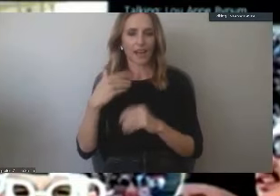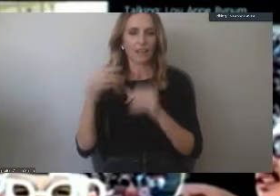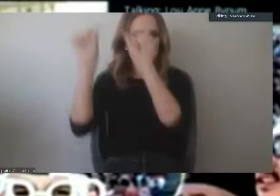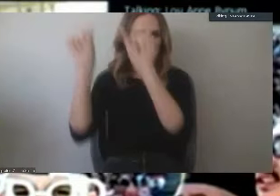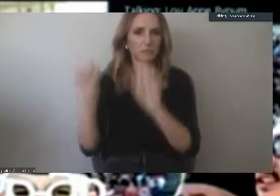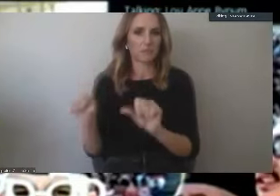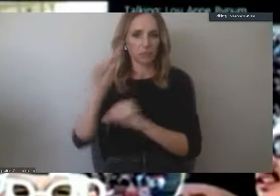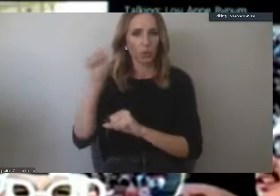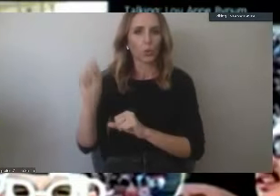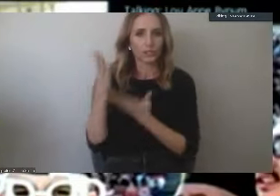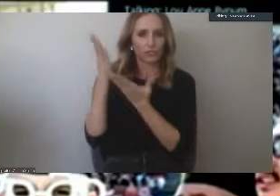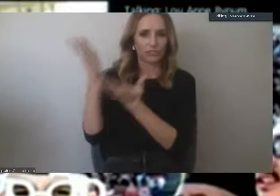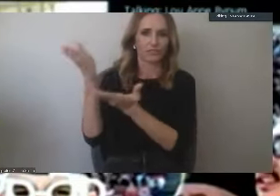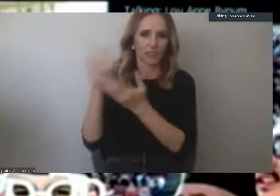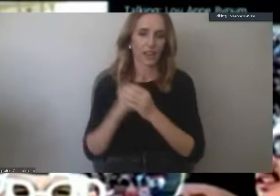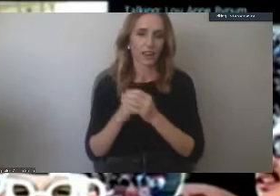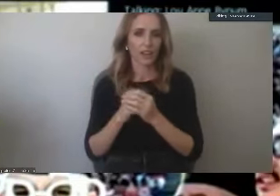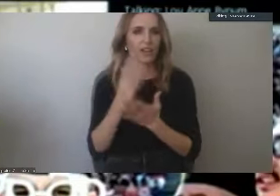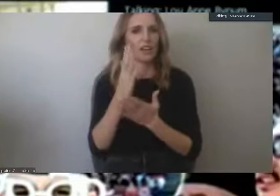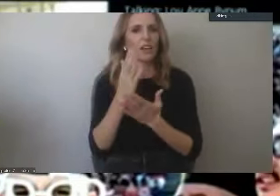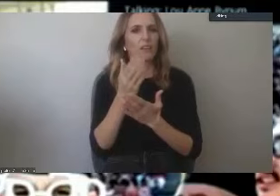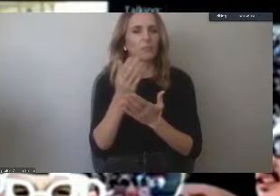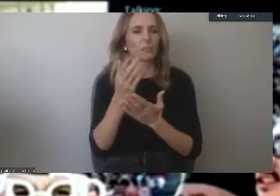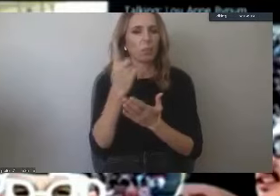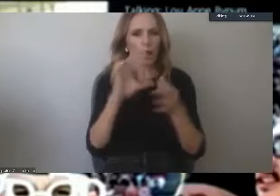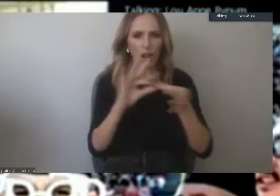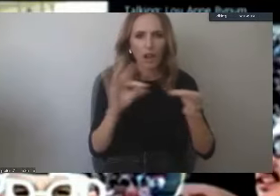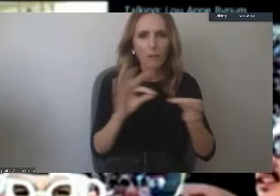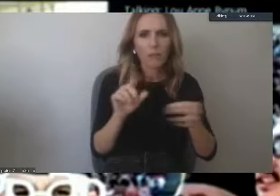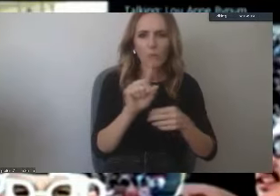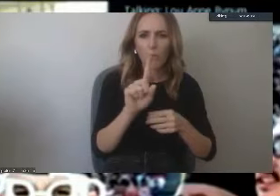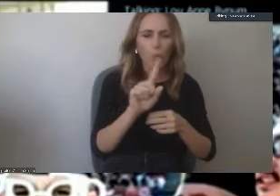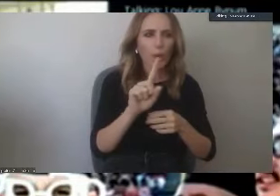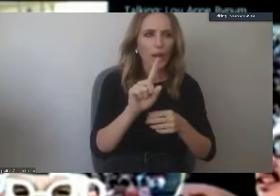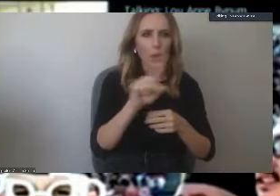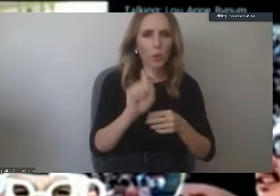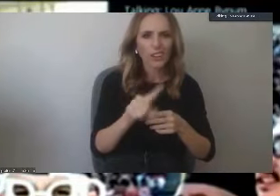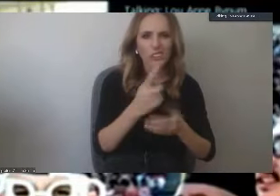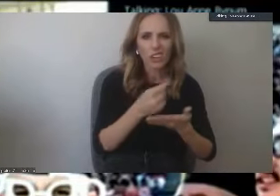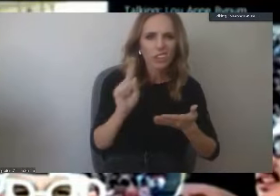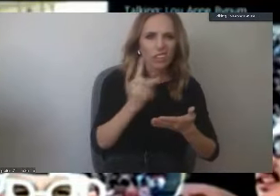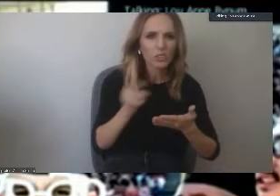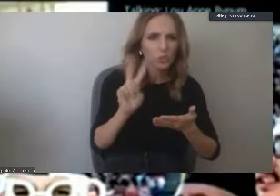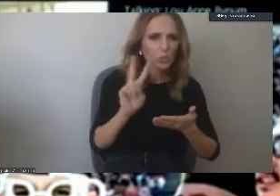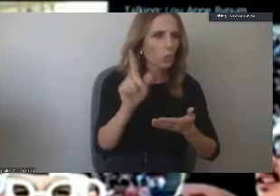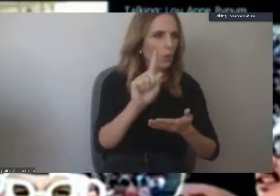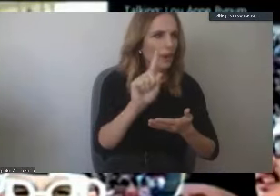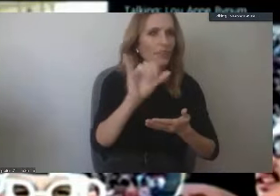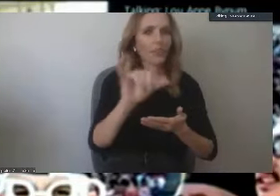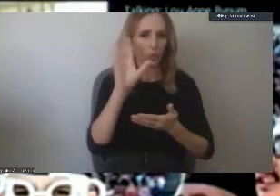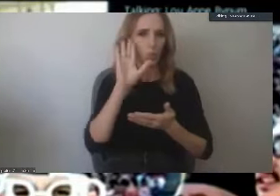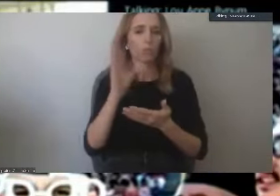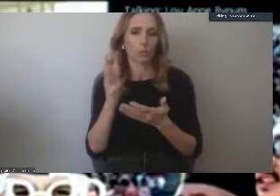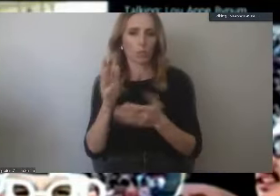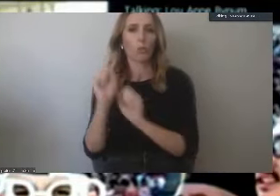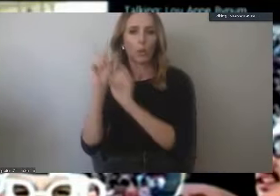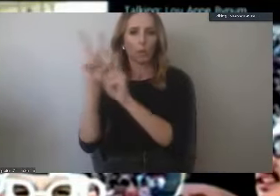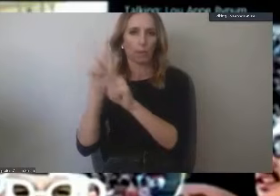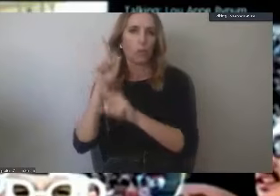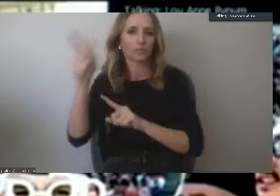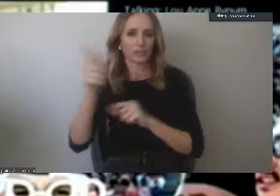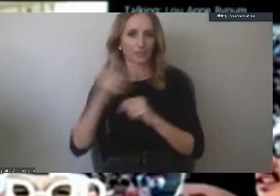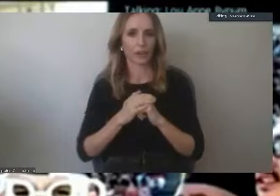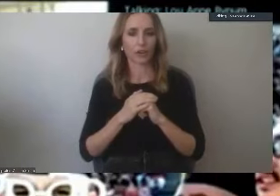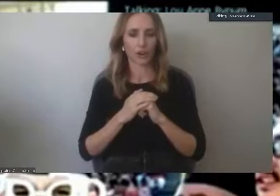asked me, where are the questions from the last town hall? Those will be up again as soon. We just want to make sure that we're doing it correctly and not duplicating